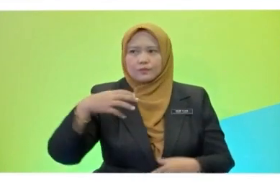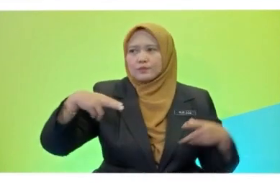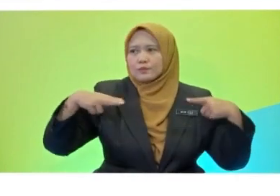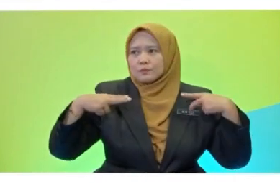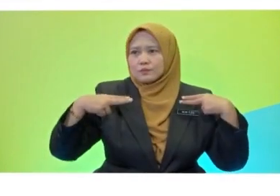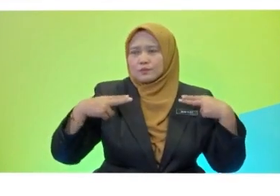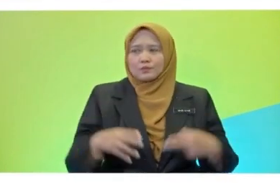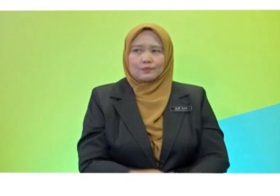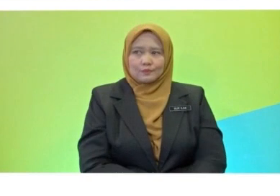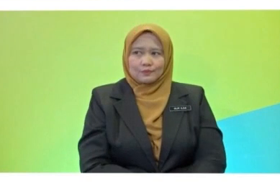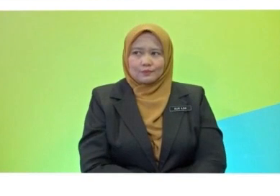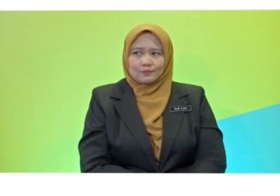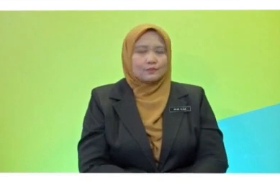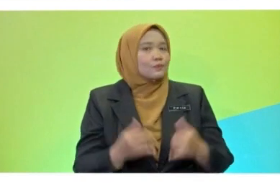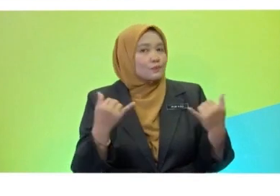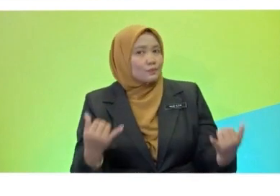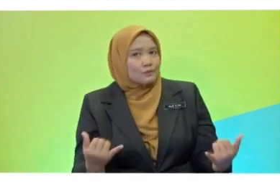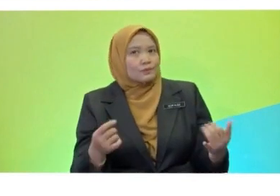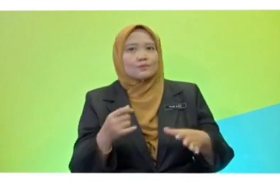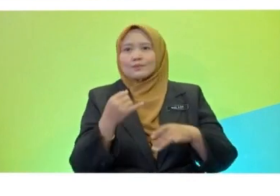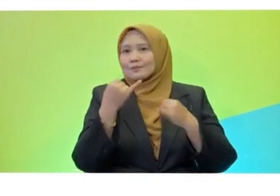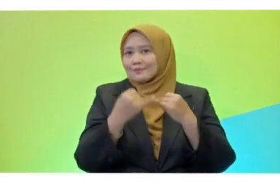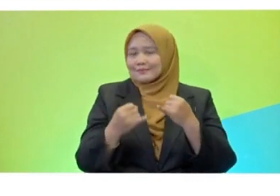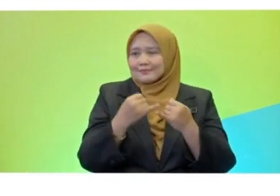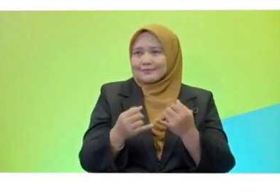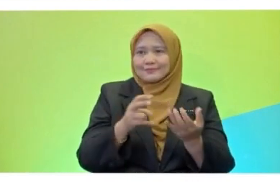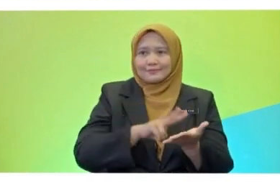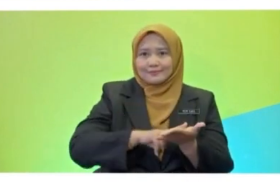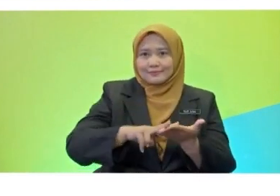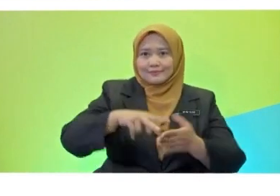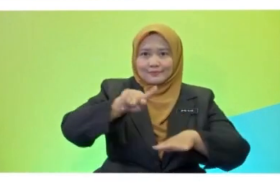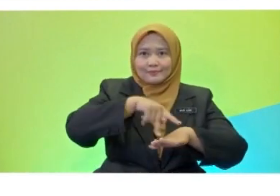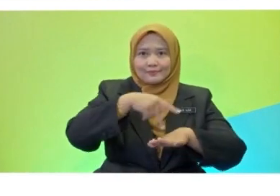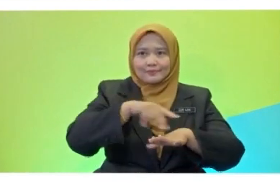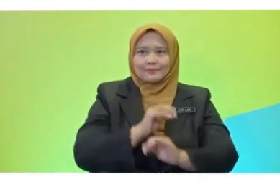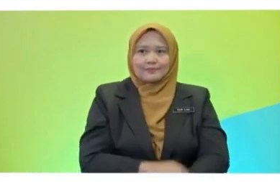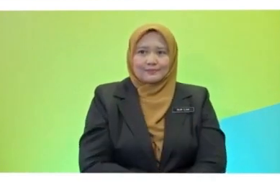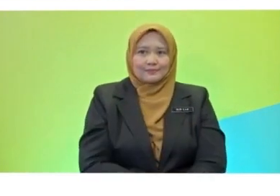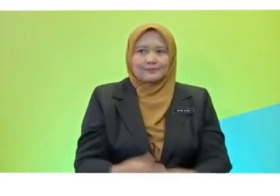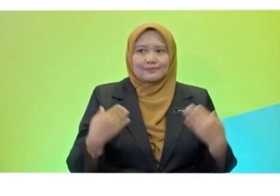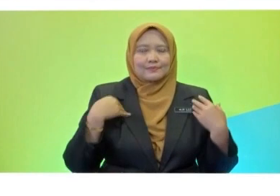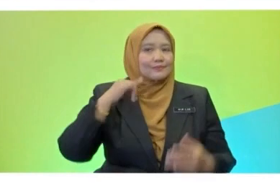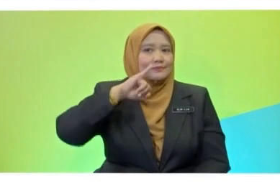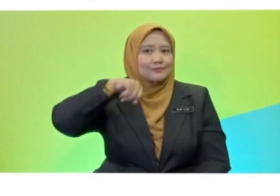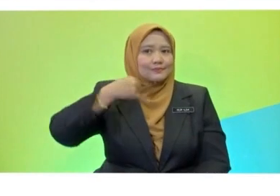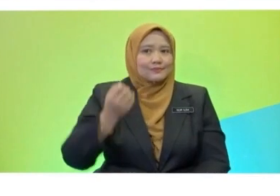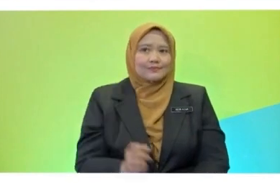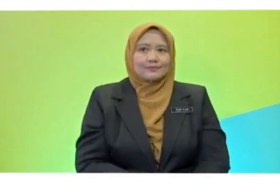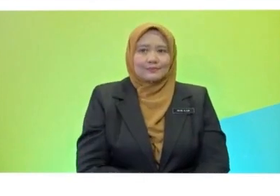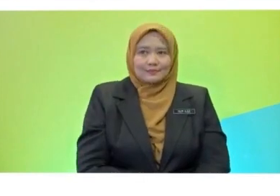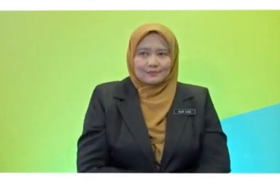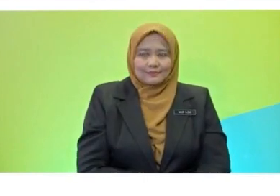pupil to recite the last stanza? Yes, last but not least, we have Joelle, right? Okay, Joelle, go ahead.